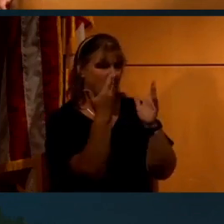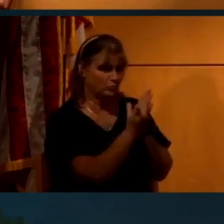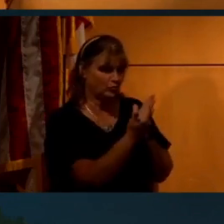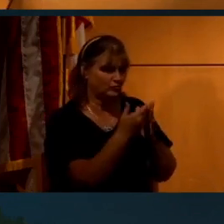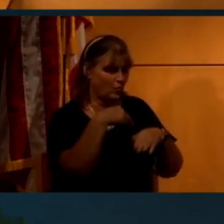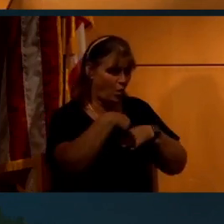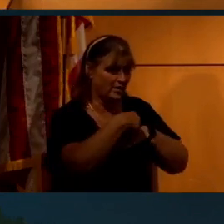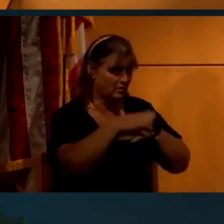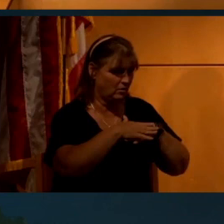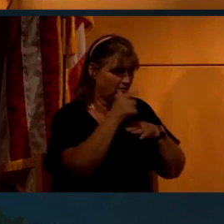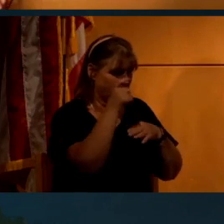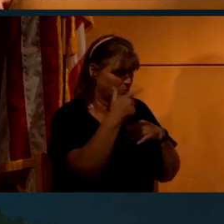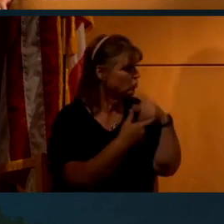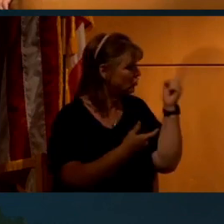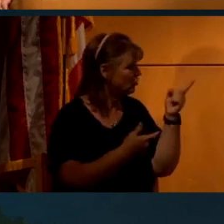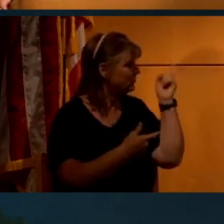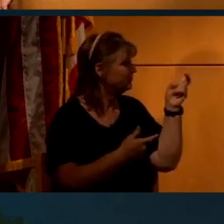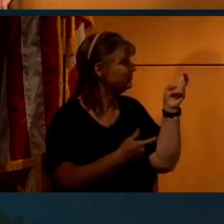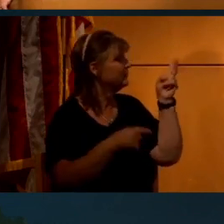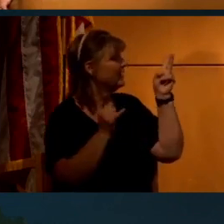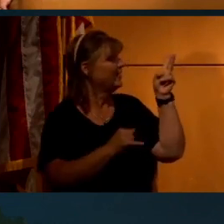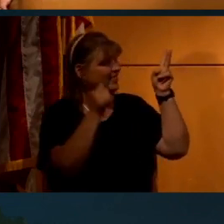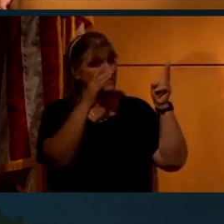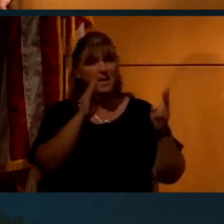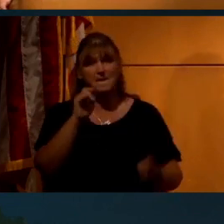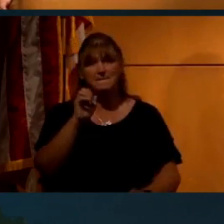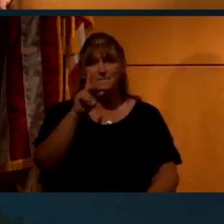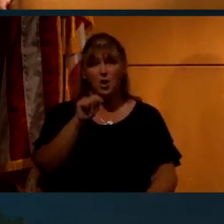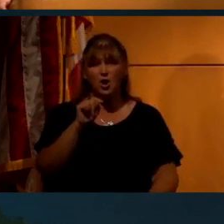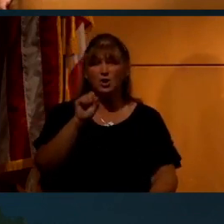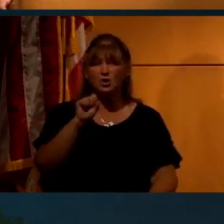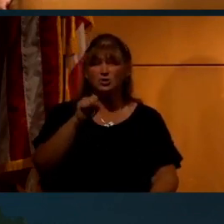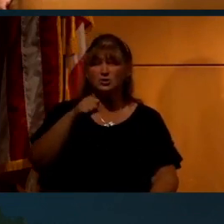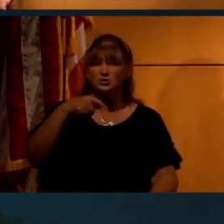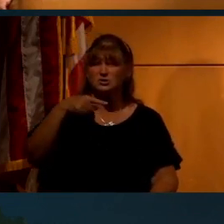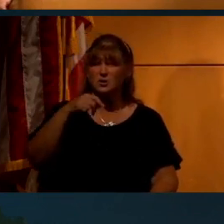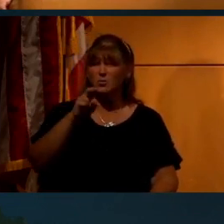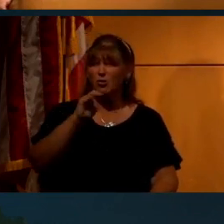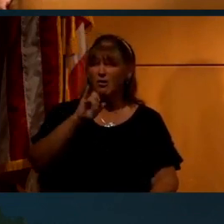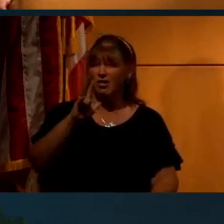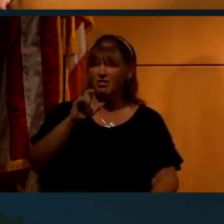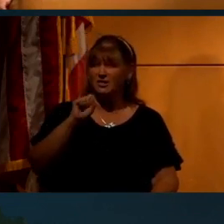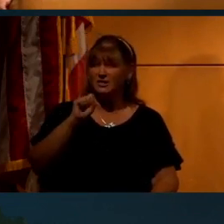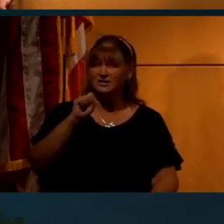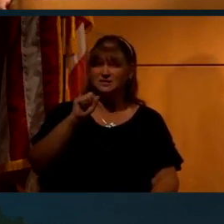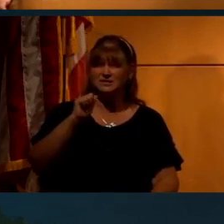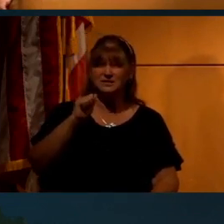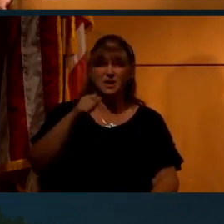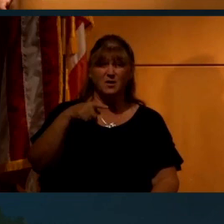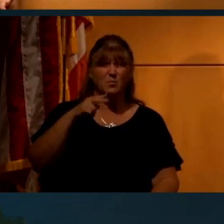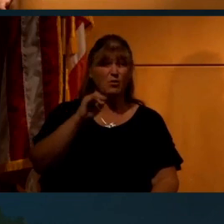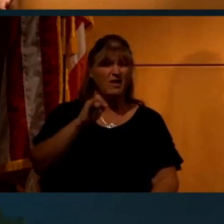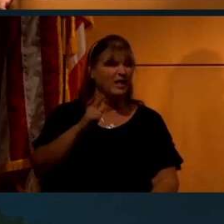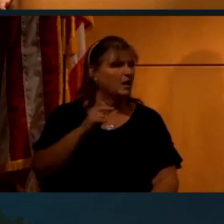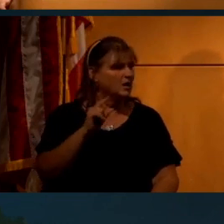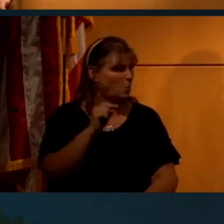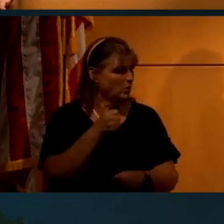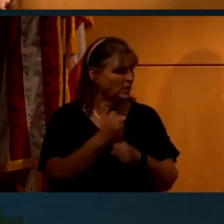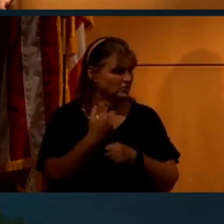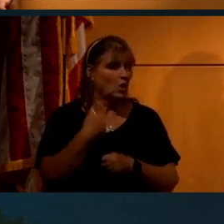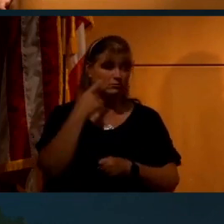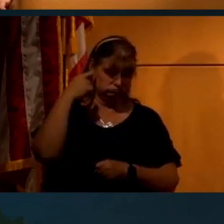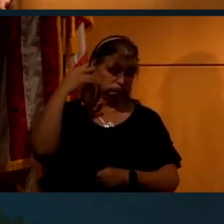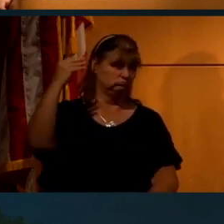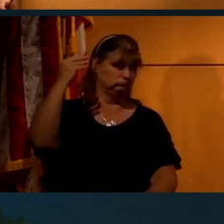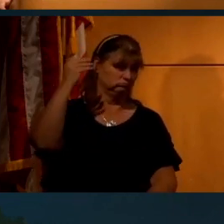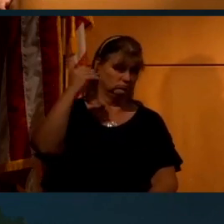walking on the moon. This man is Bart Sabrell. Have you heard of Bart Sabrell, anybody? No, you haven't heard of Bart Sabrell. 20 years ago, you would have heard